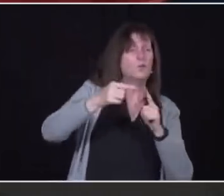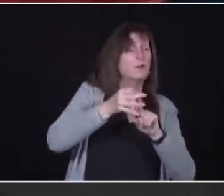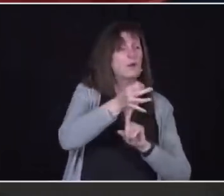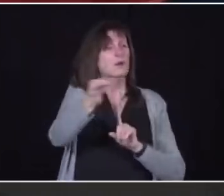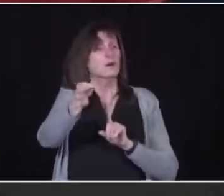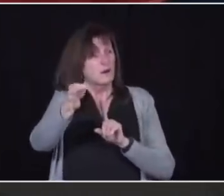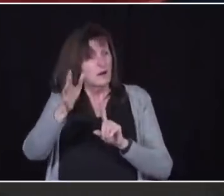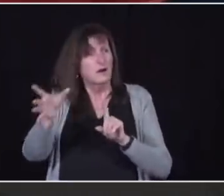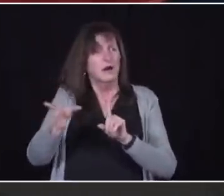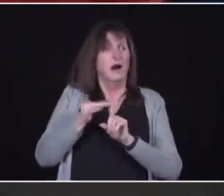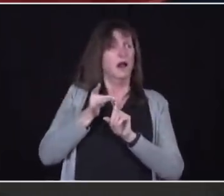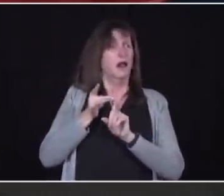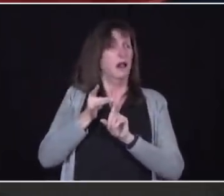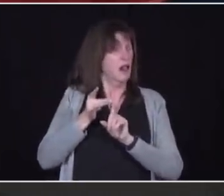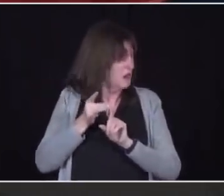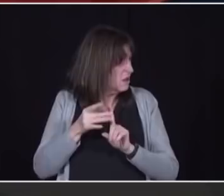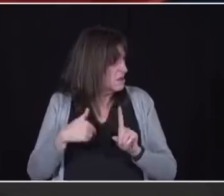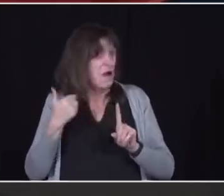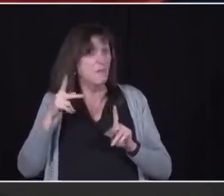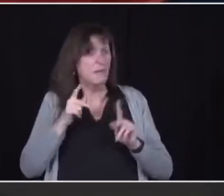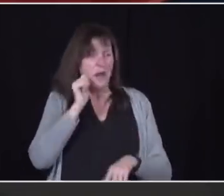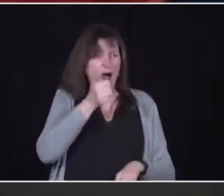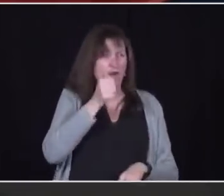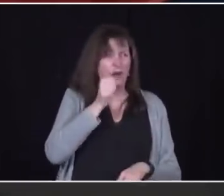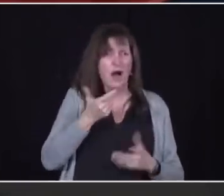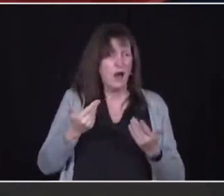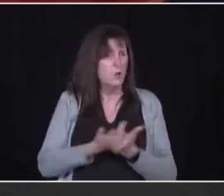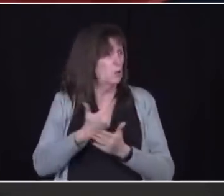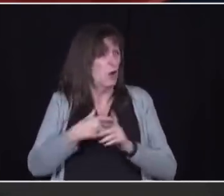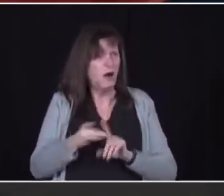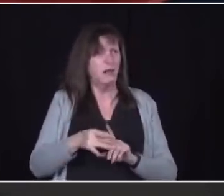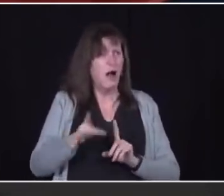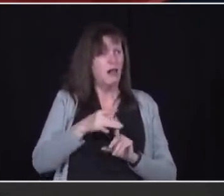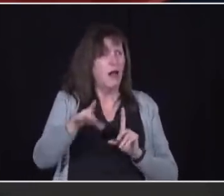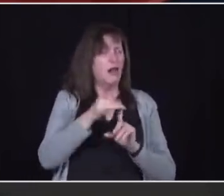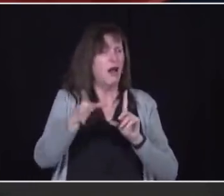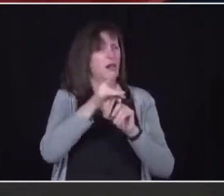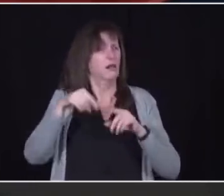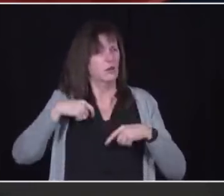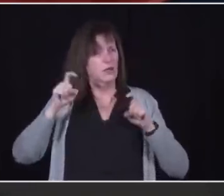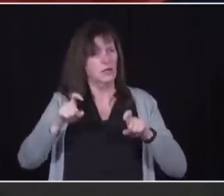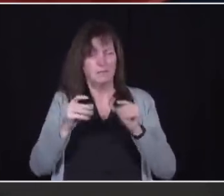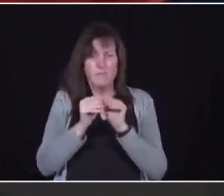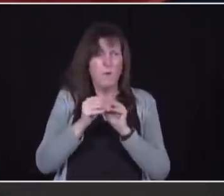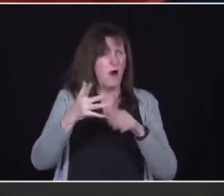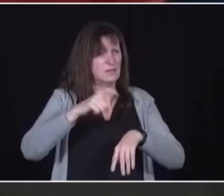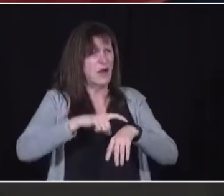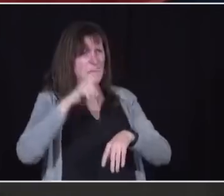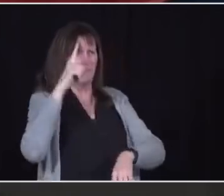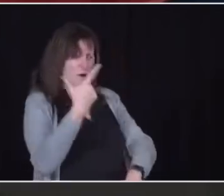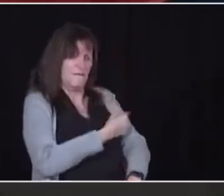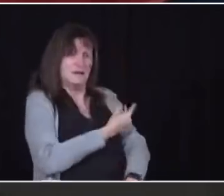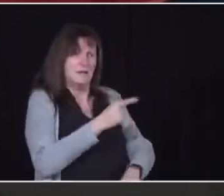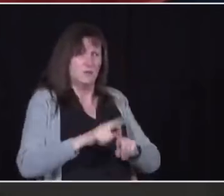We need more time to continue vaccinations to priority populations. Because getting needles in arms will